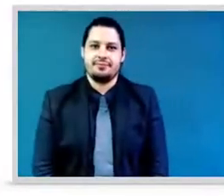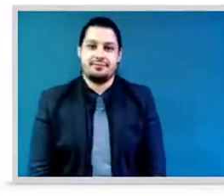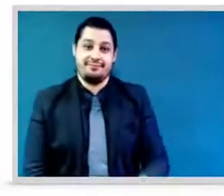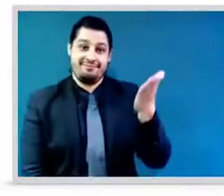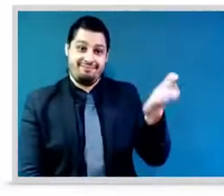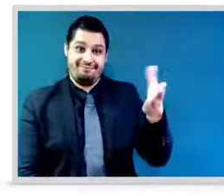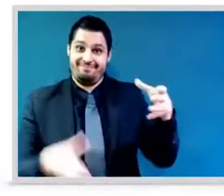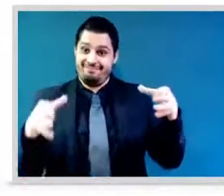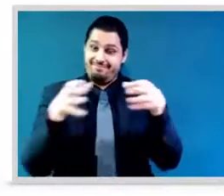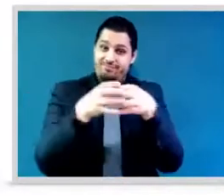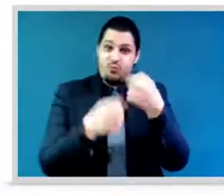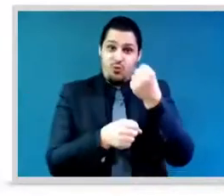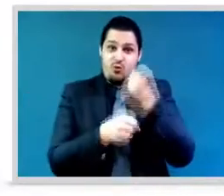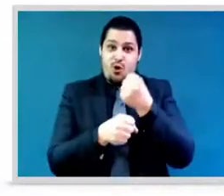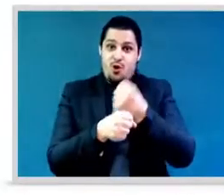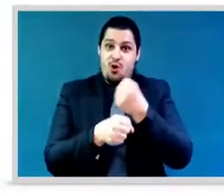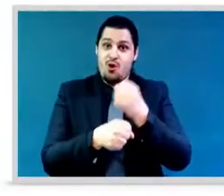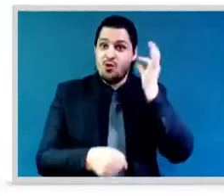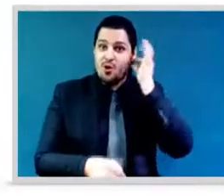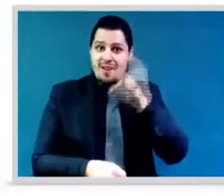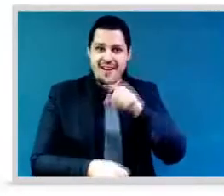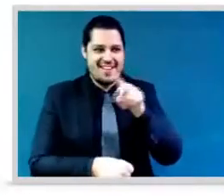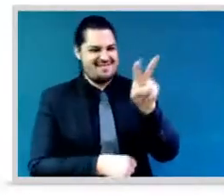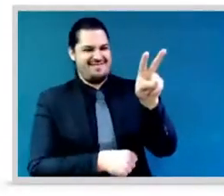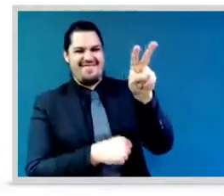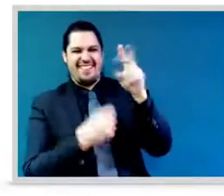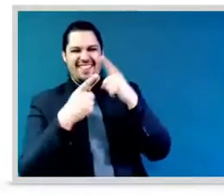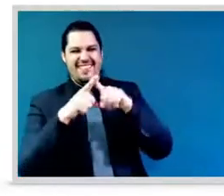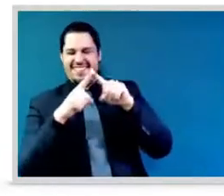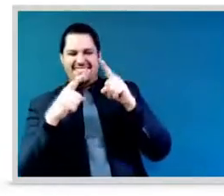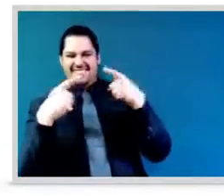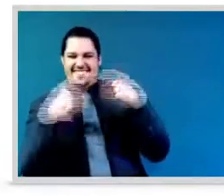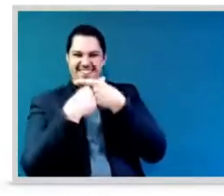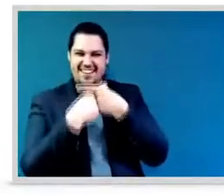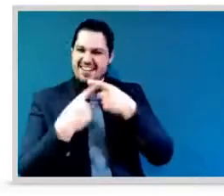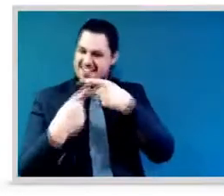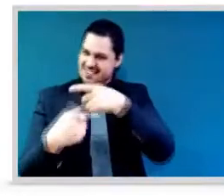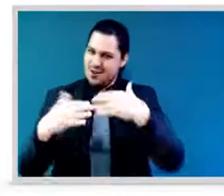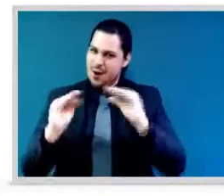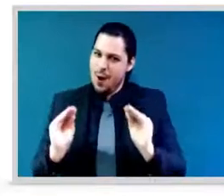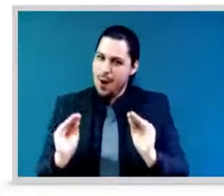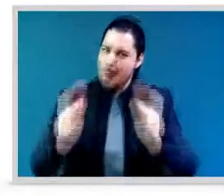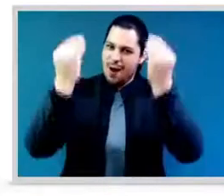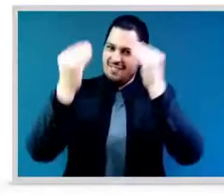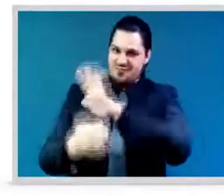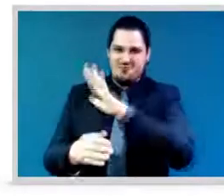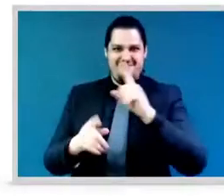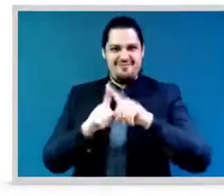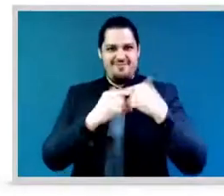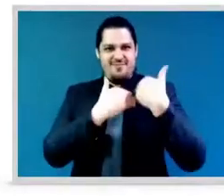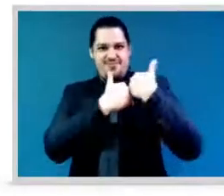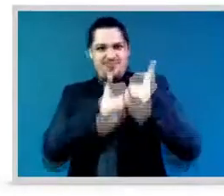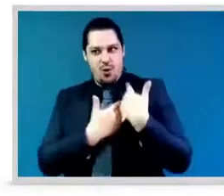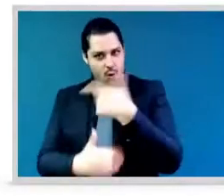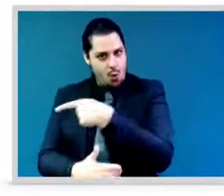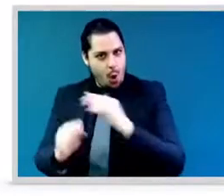today uh because the opposite of youth is older somewhere we're all somewhere in between those two definitions um